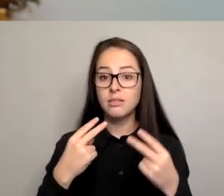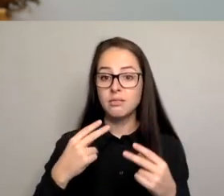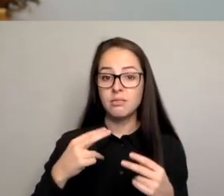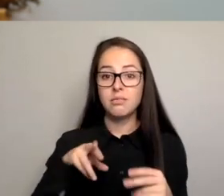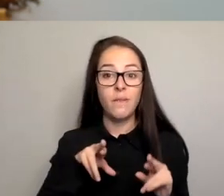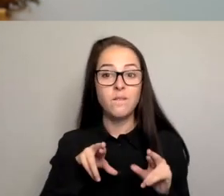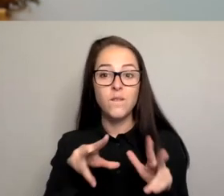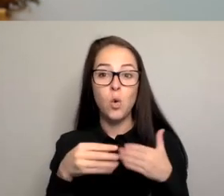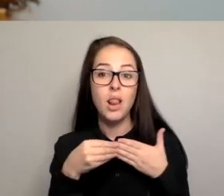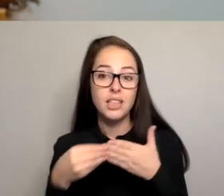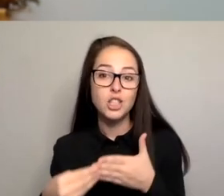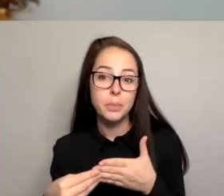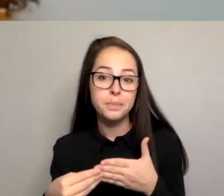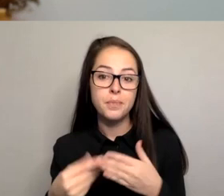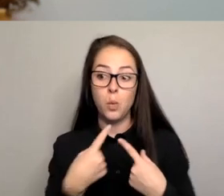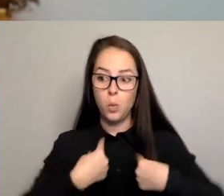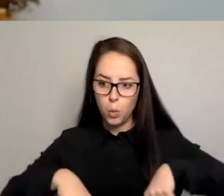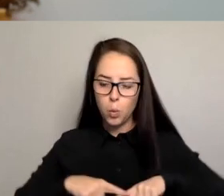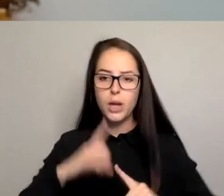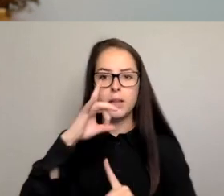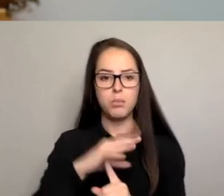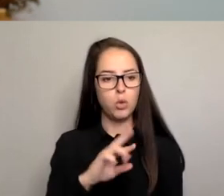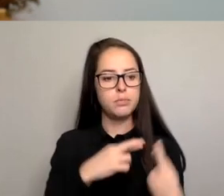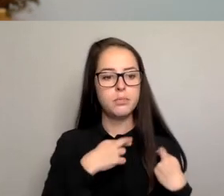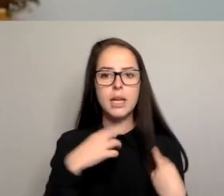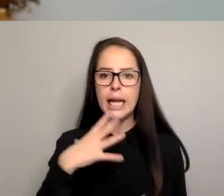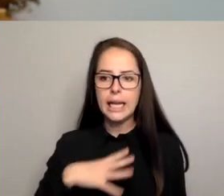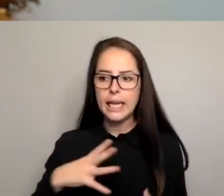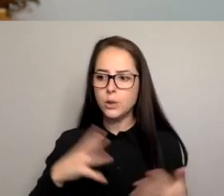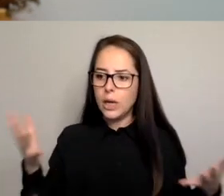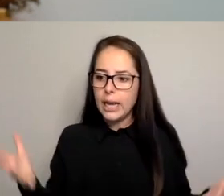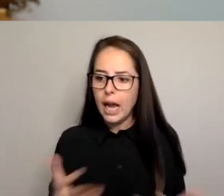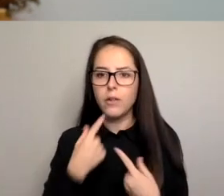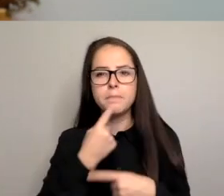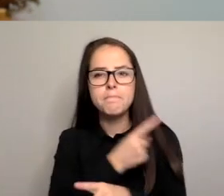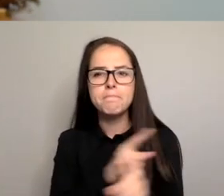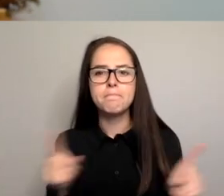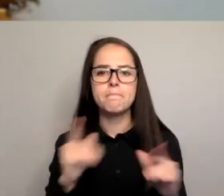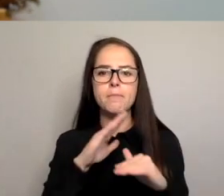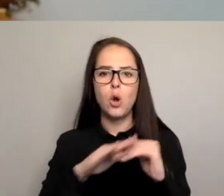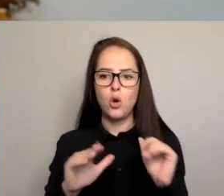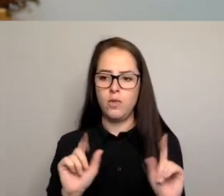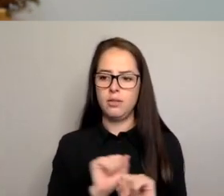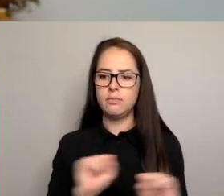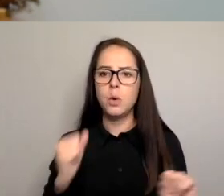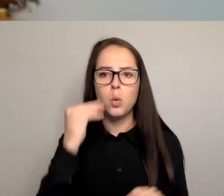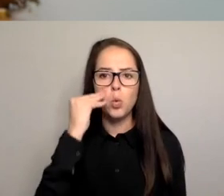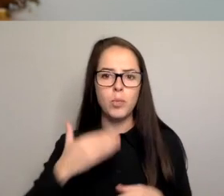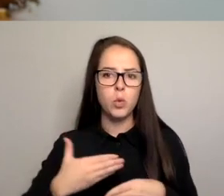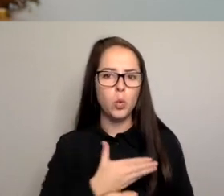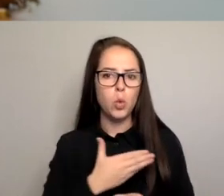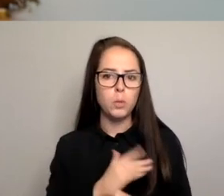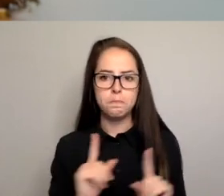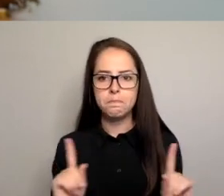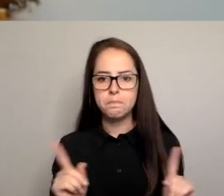to change and highlight the amazing job that women are doing. Across Australia, the female representation